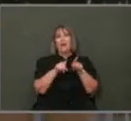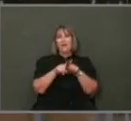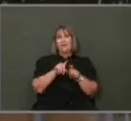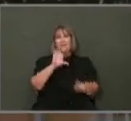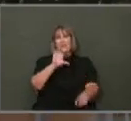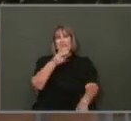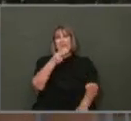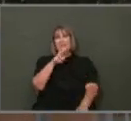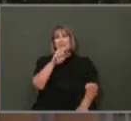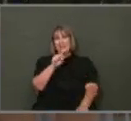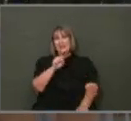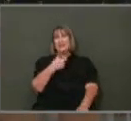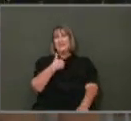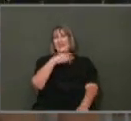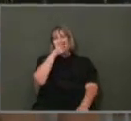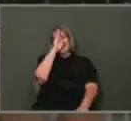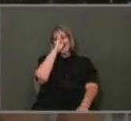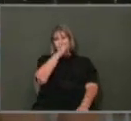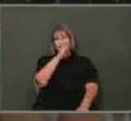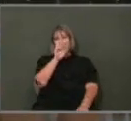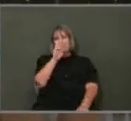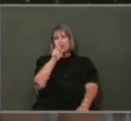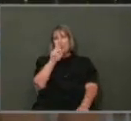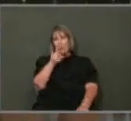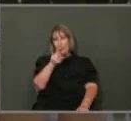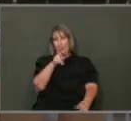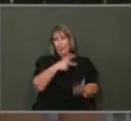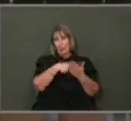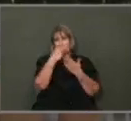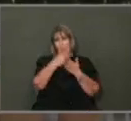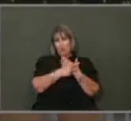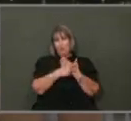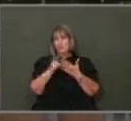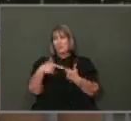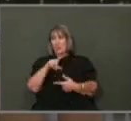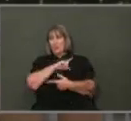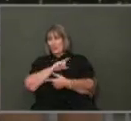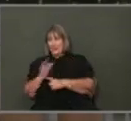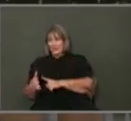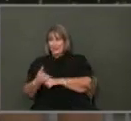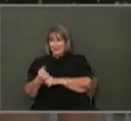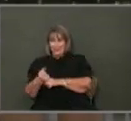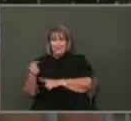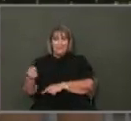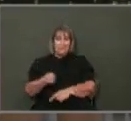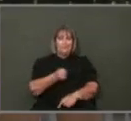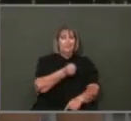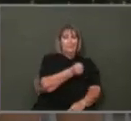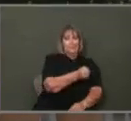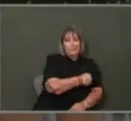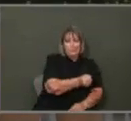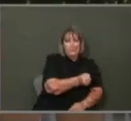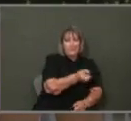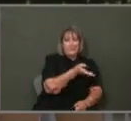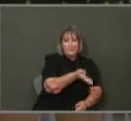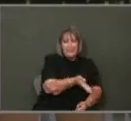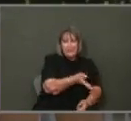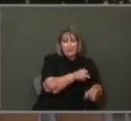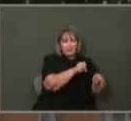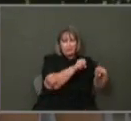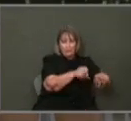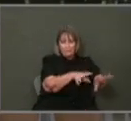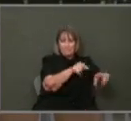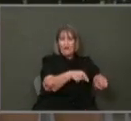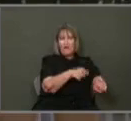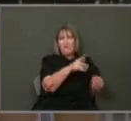do a sobering program so that police, instead of taking them to jail or the emergency room and sitting with them, can drop them